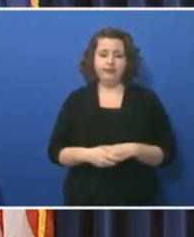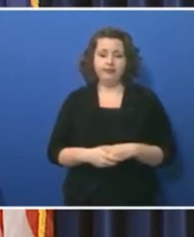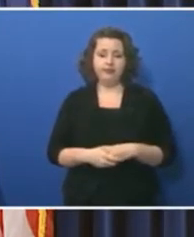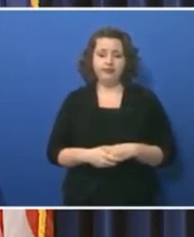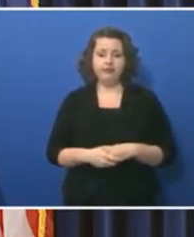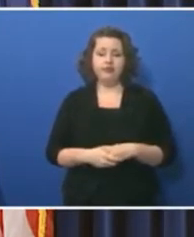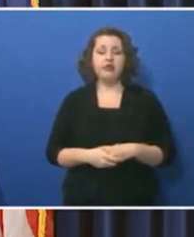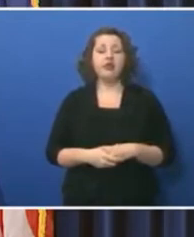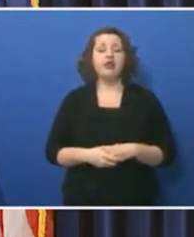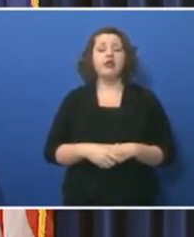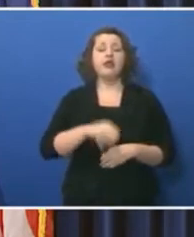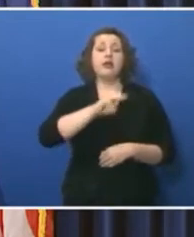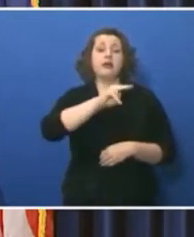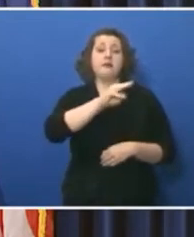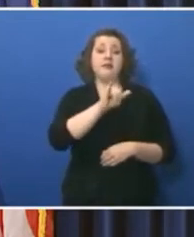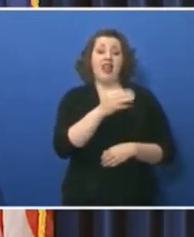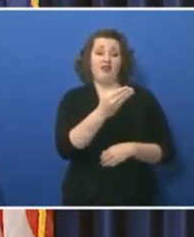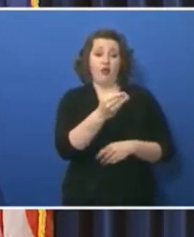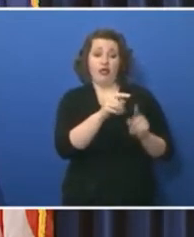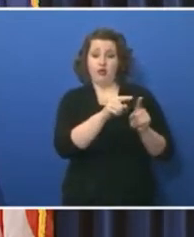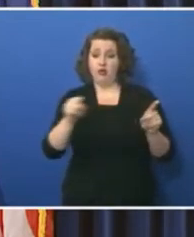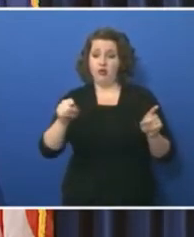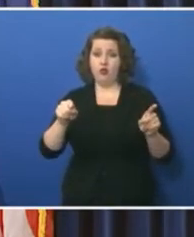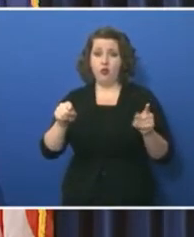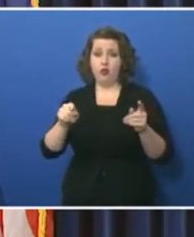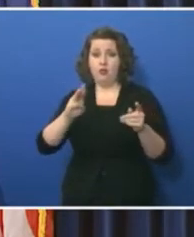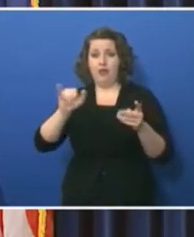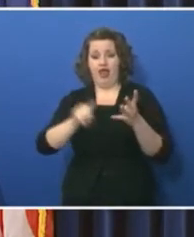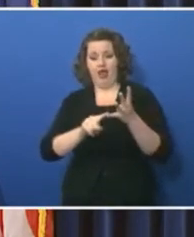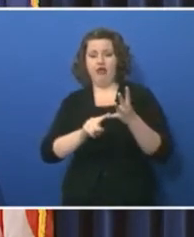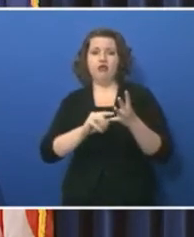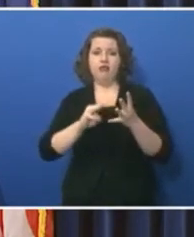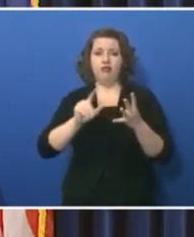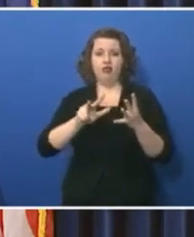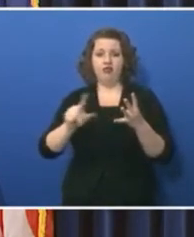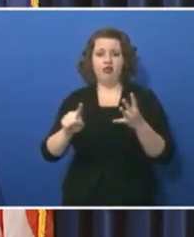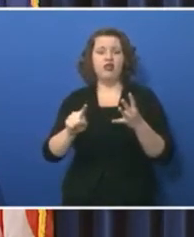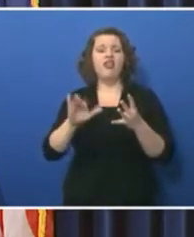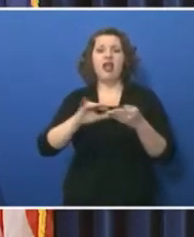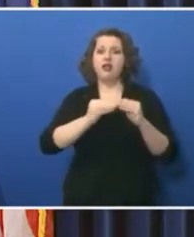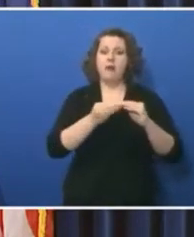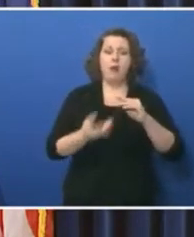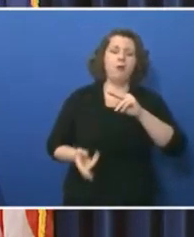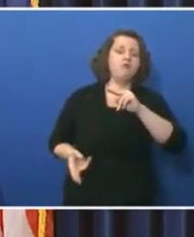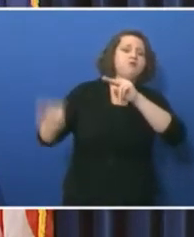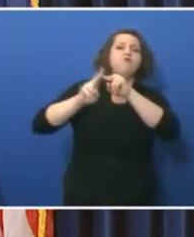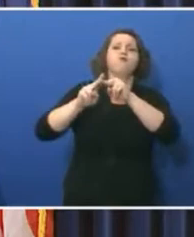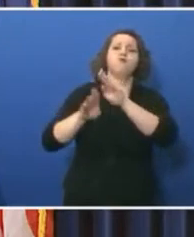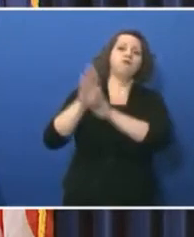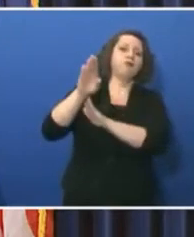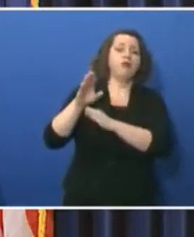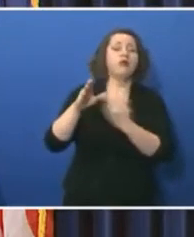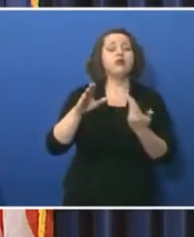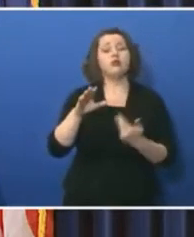From May 14th through the end of the month, that number exploded to 16